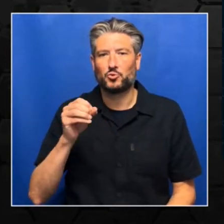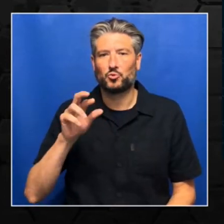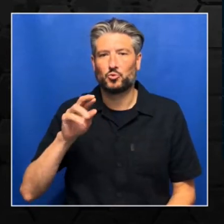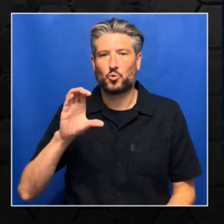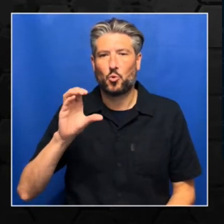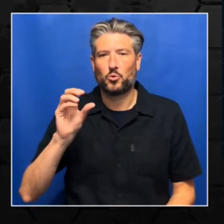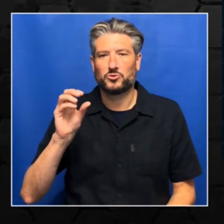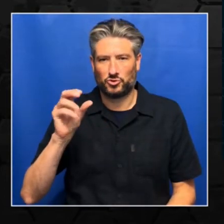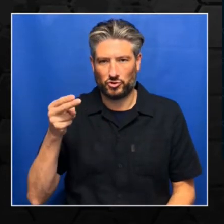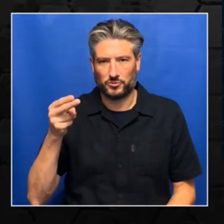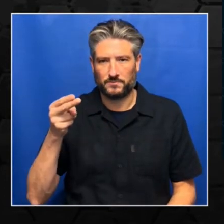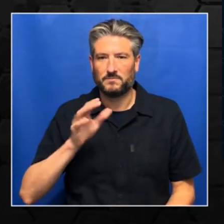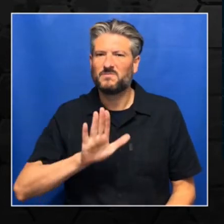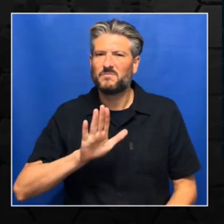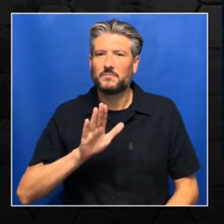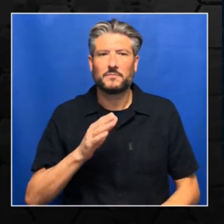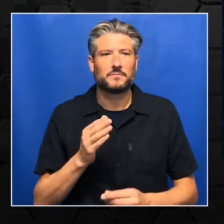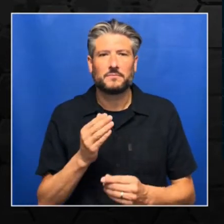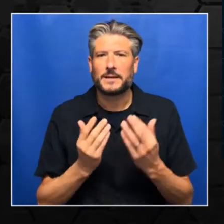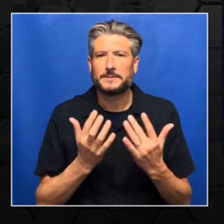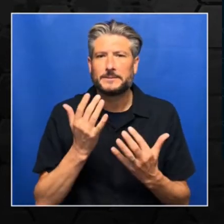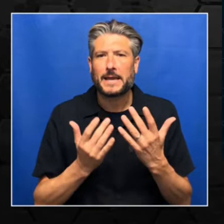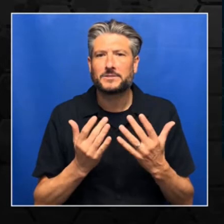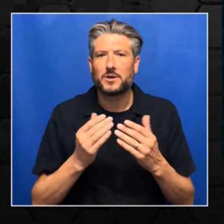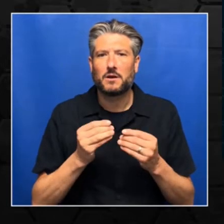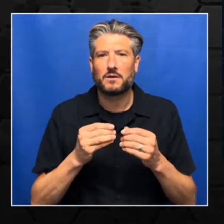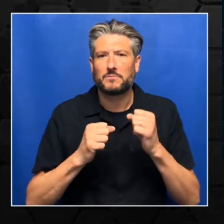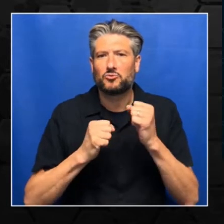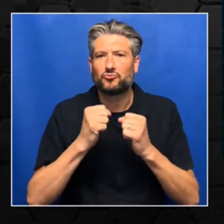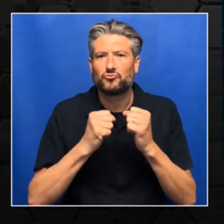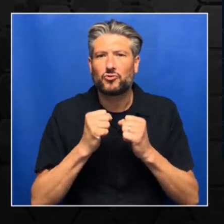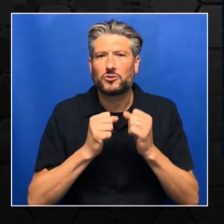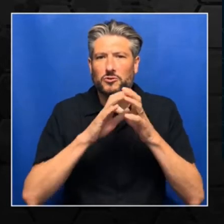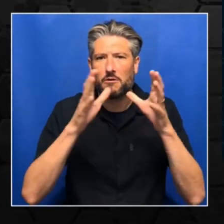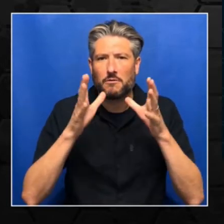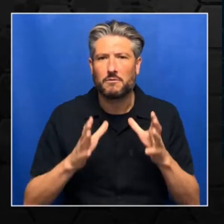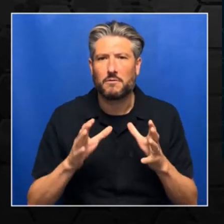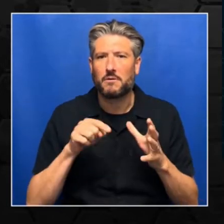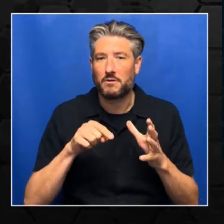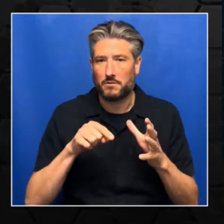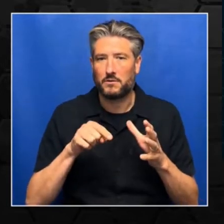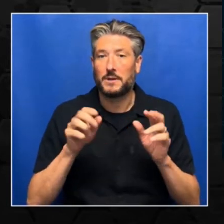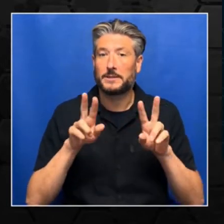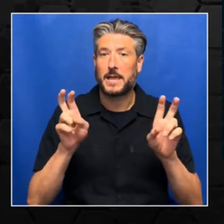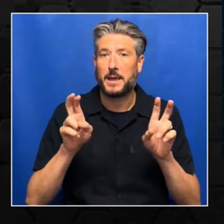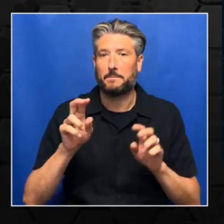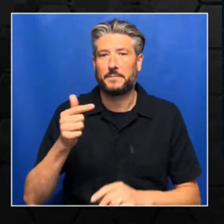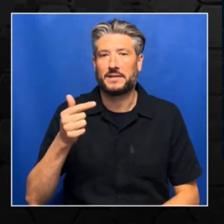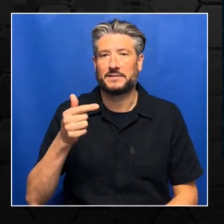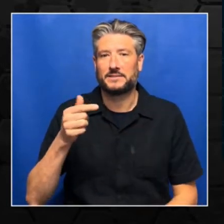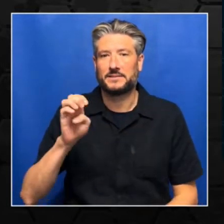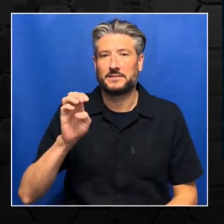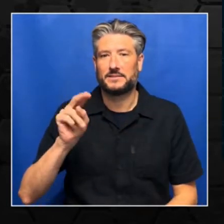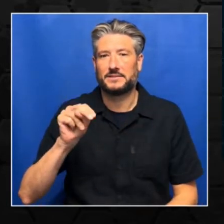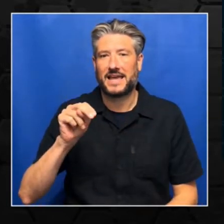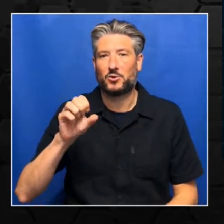PyTorch that are very similar to arrays and matrices. You can think of tensors as,